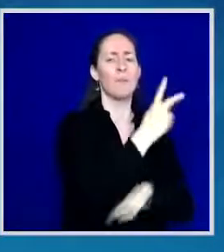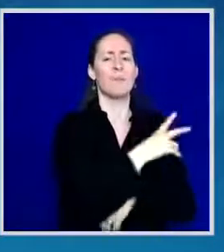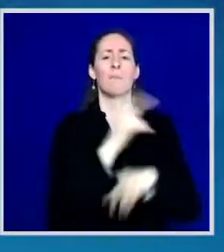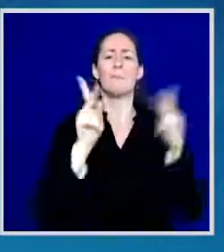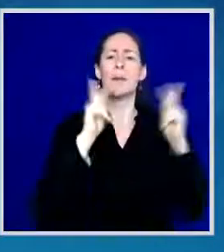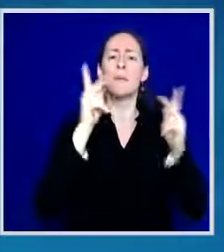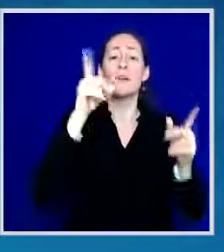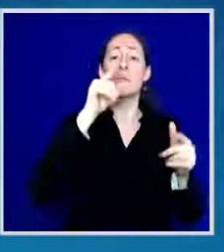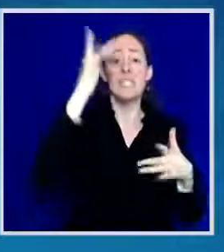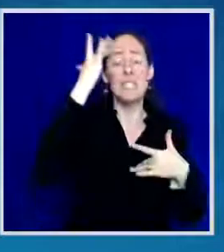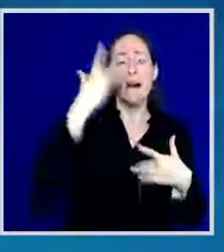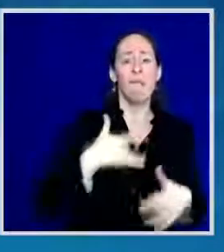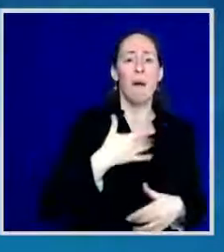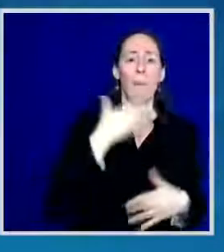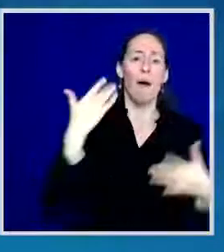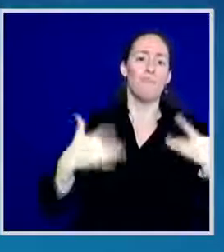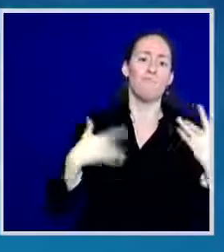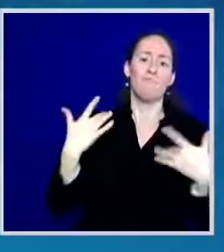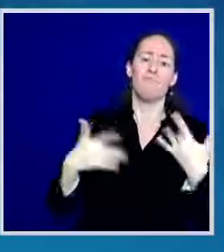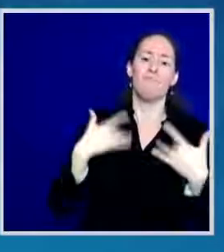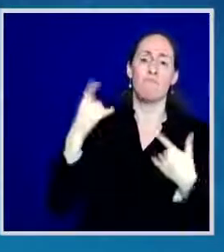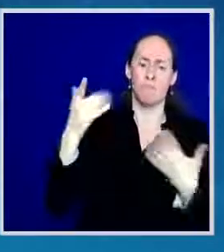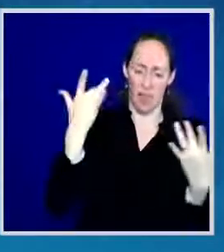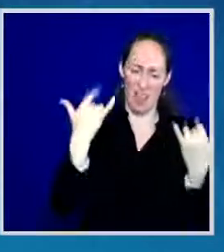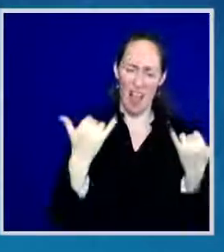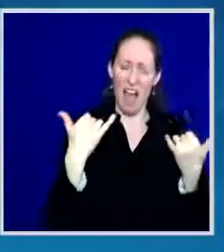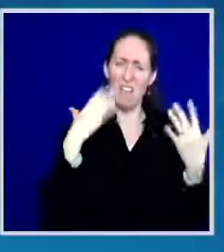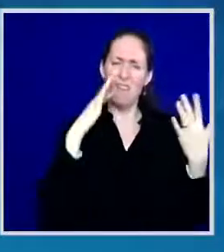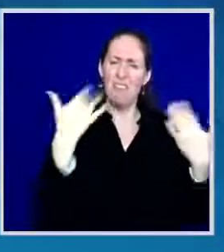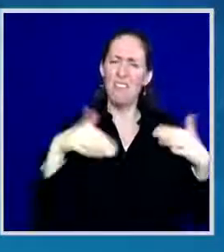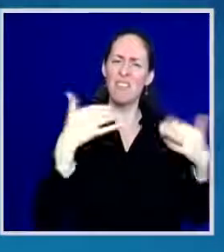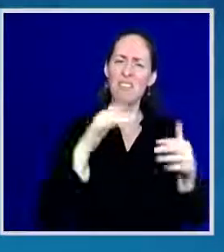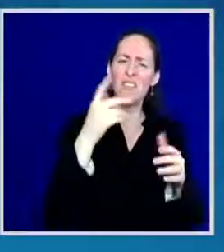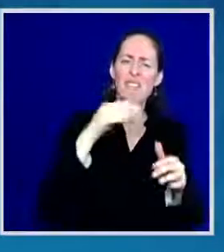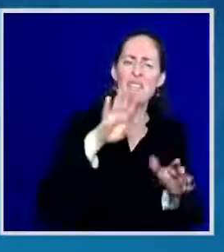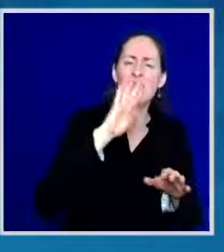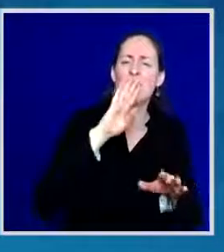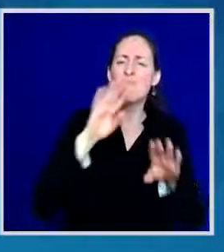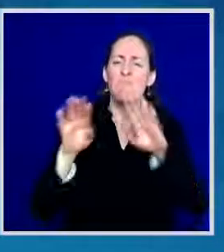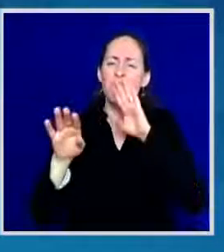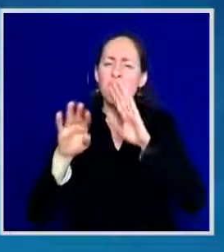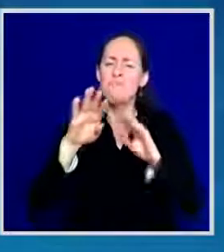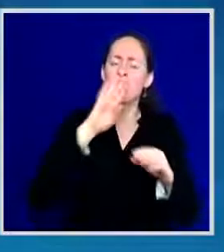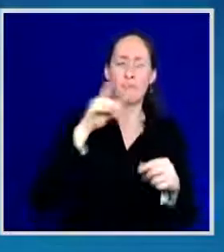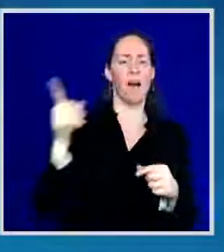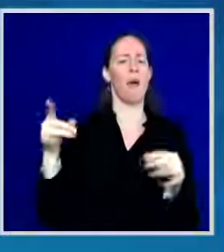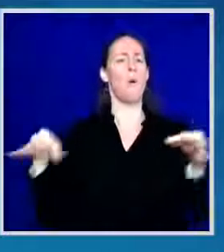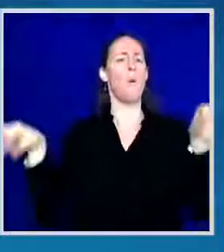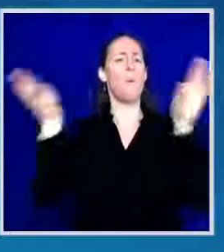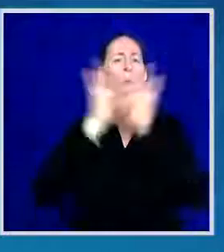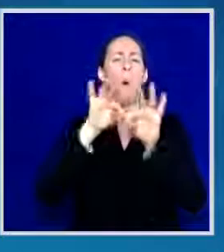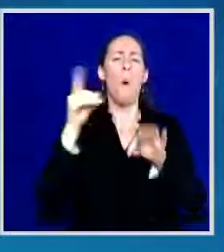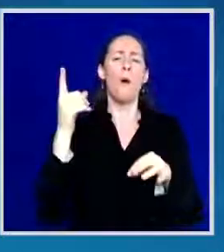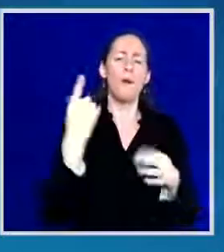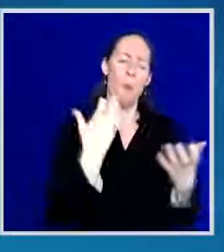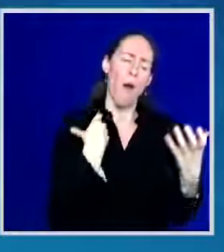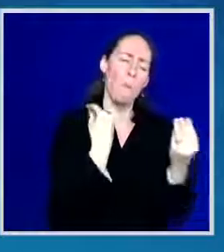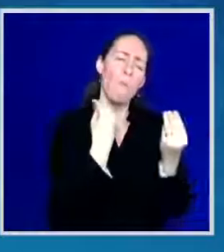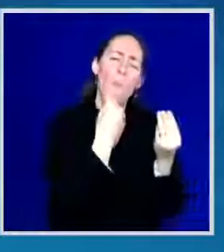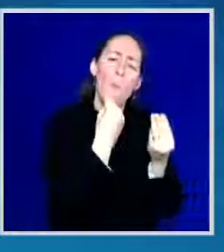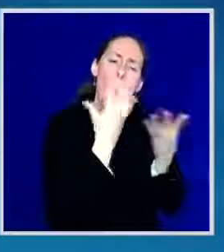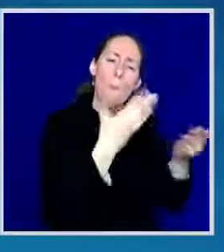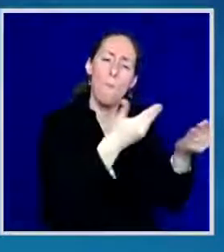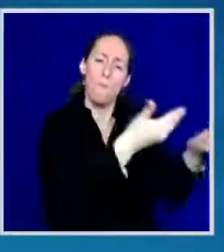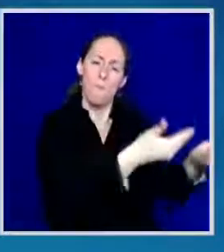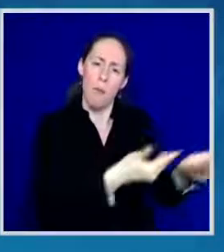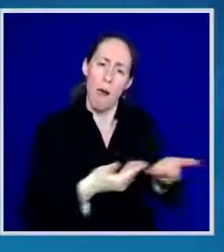dark hour. So I'm so pleased if you could all join me in giving a very warm welcome to someone who's a public servant in